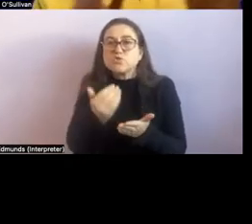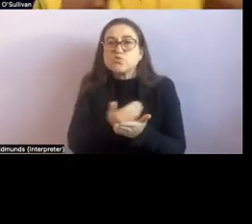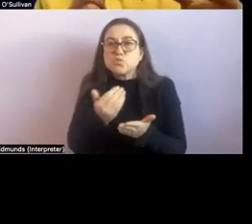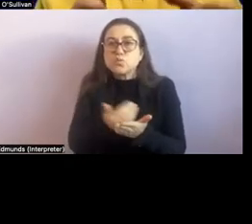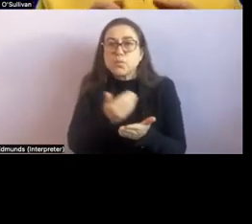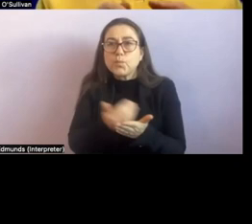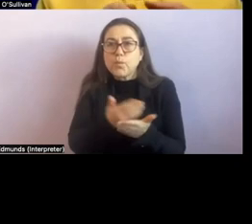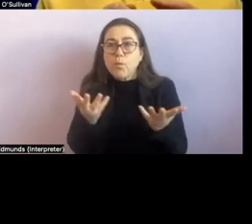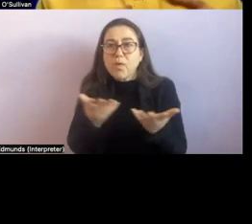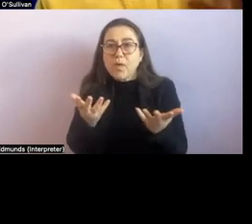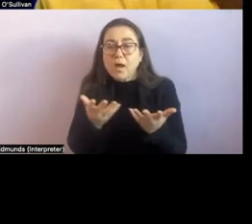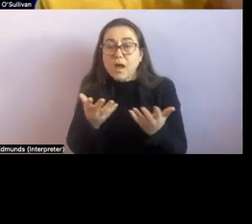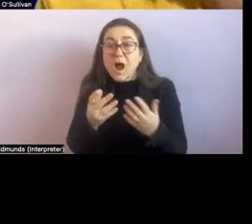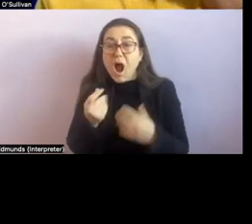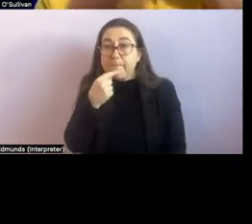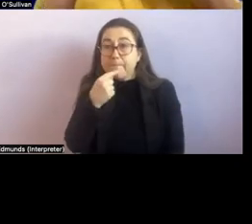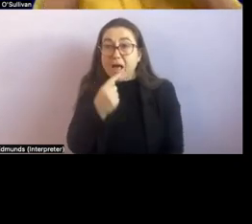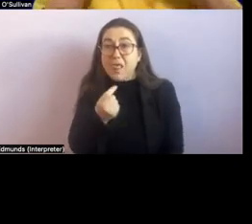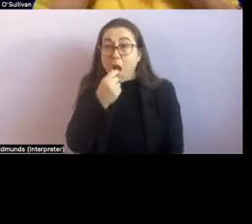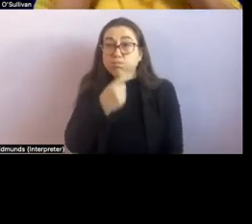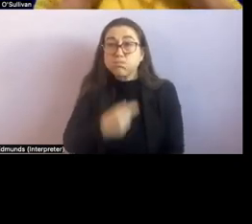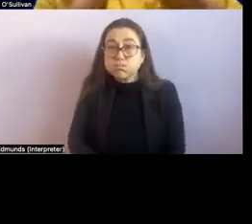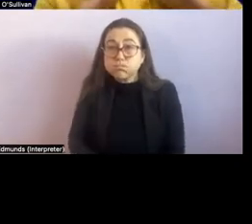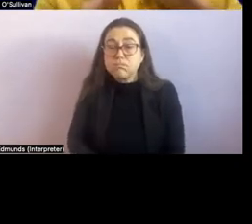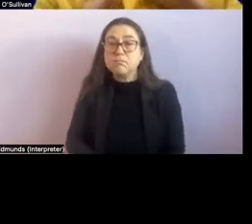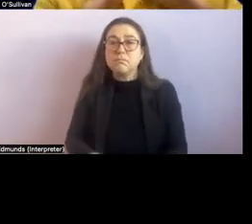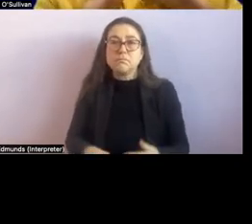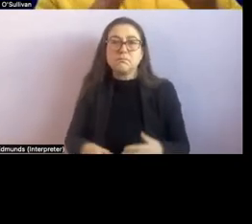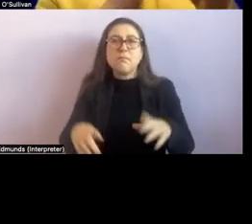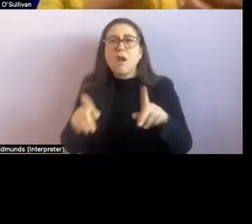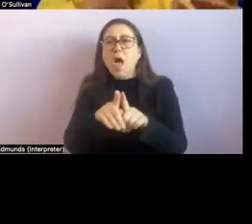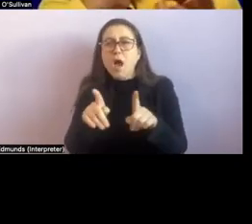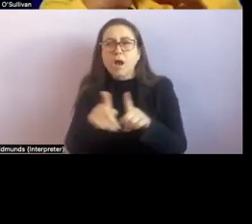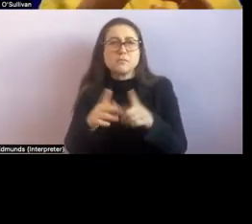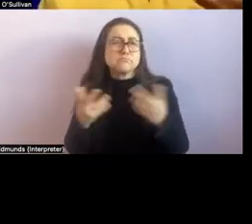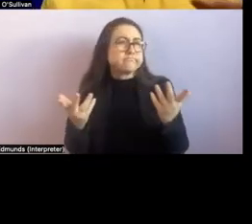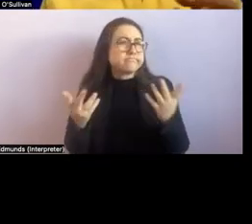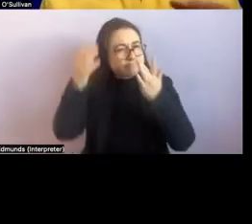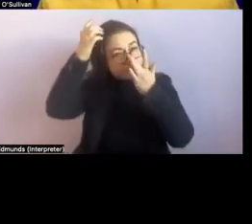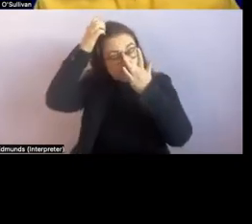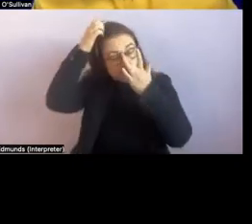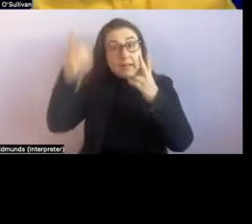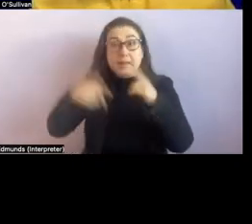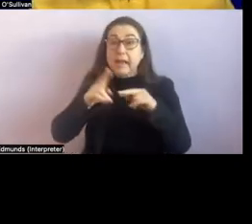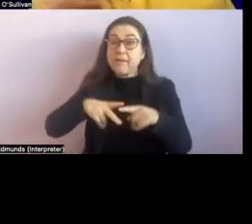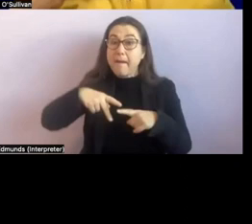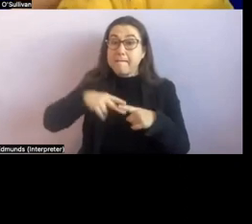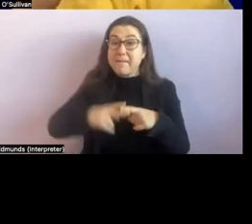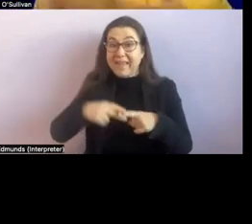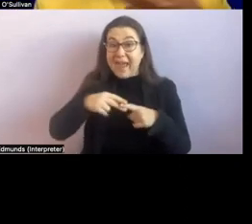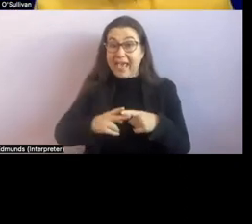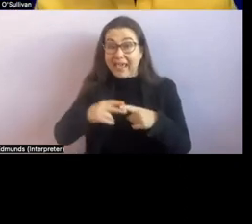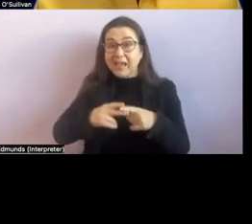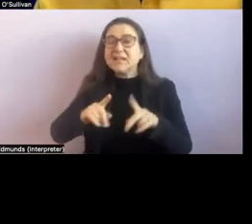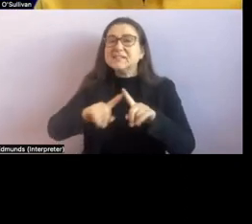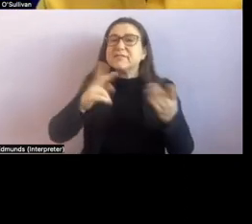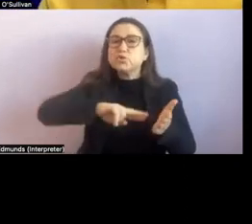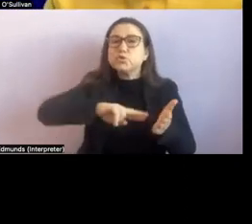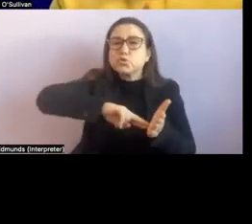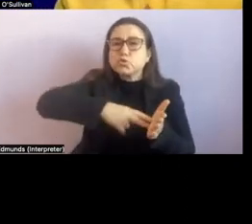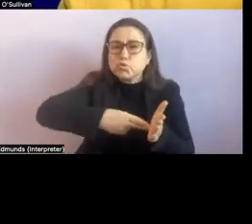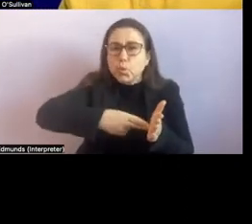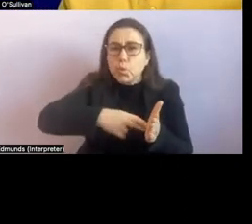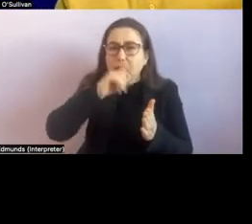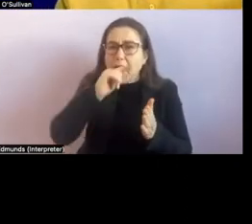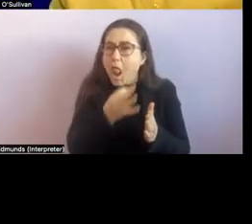was really into mechanics and again storing different screws inside his mouth so he could find them to retrieve them and continue to work on what he was